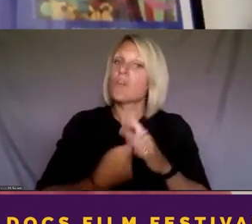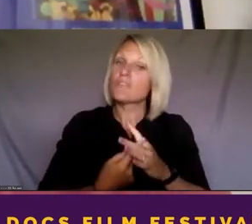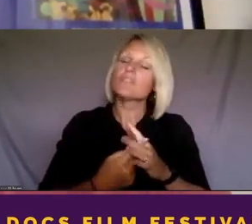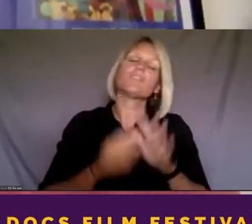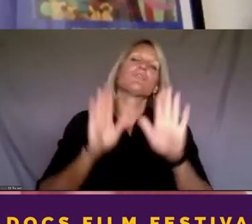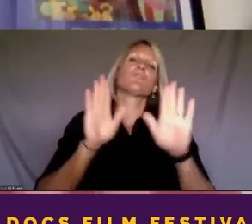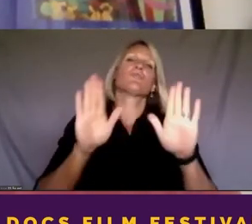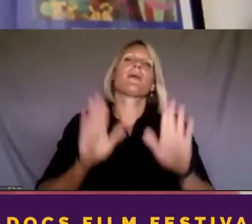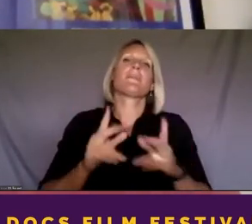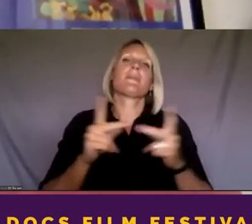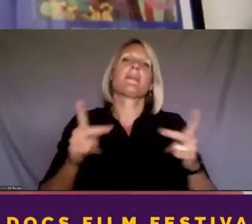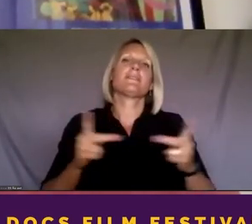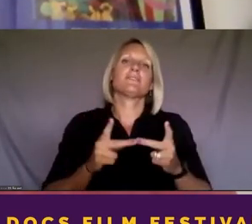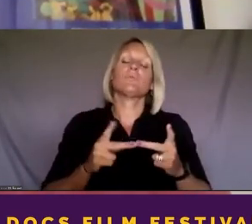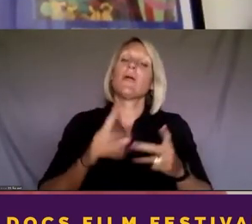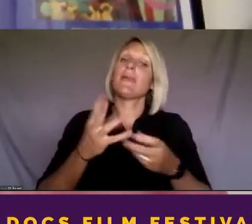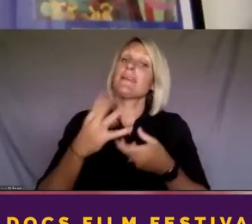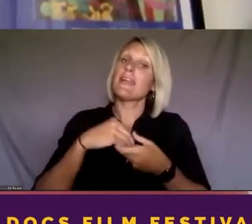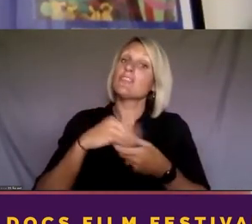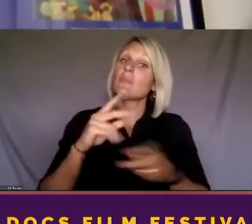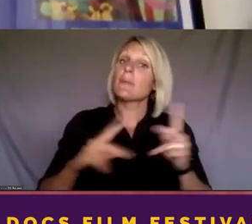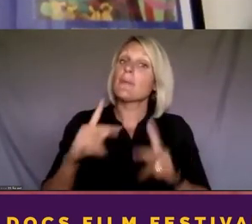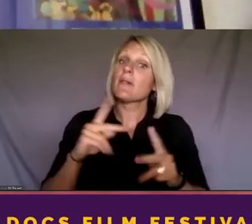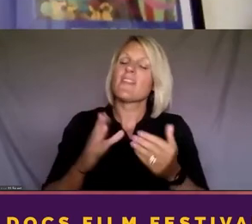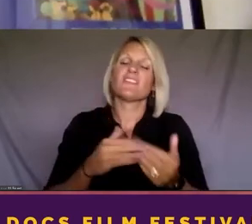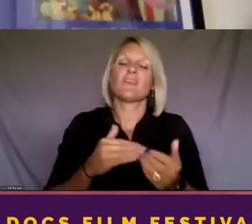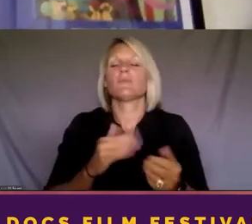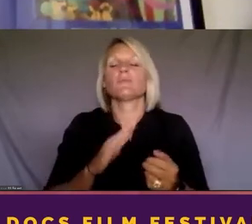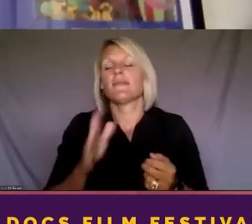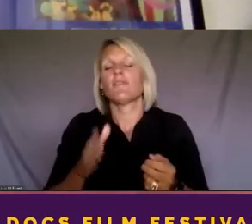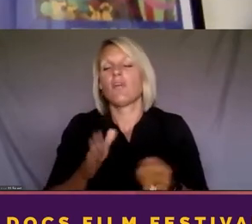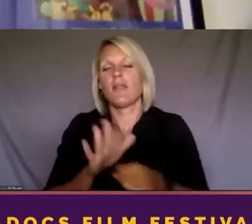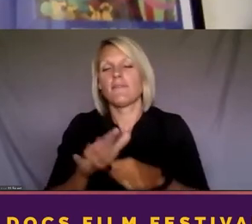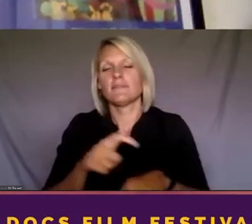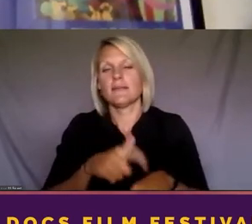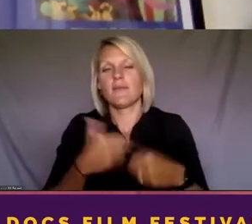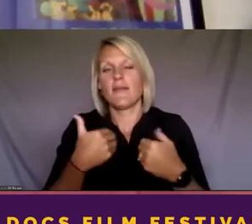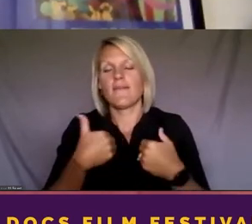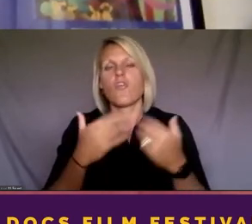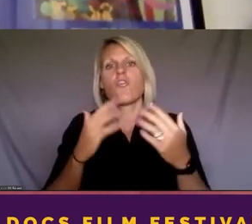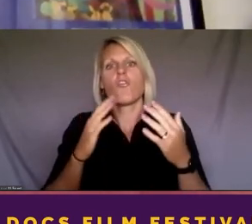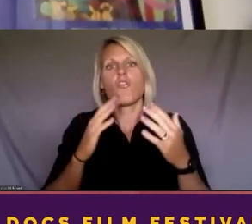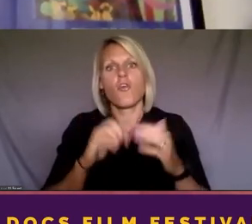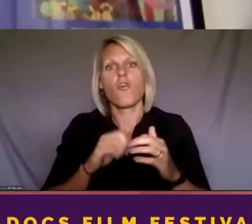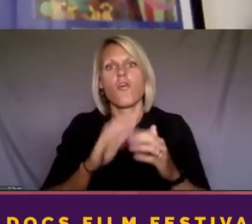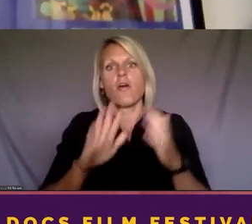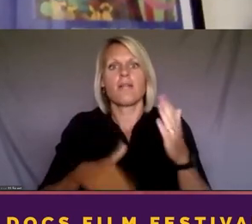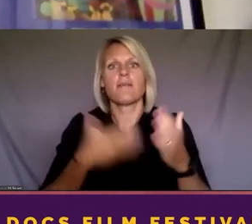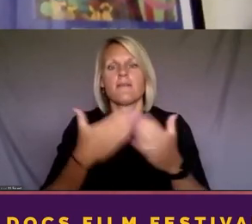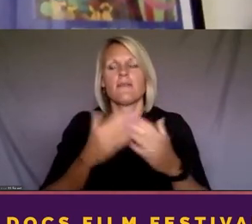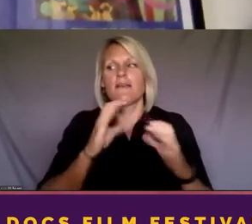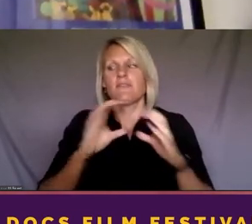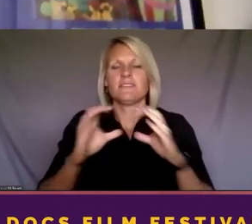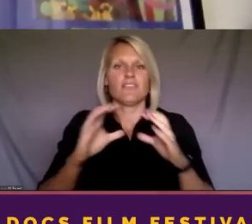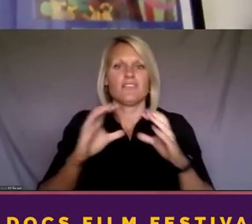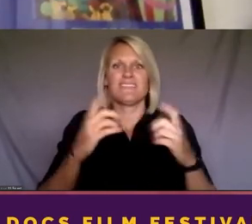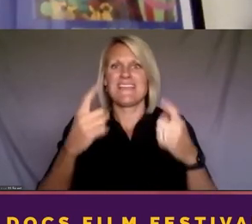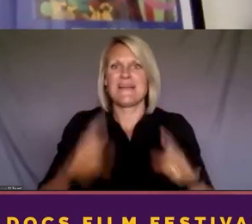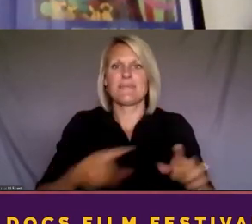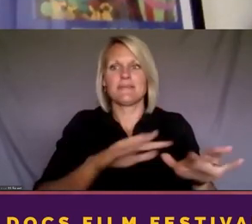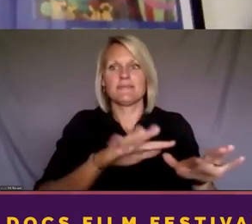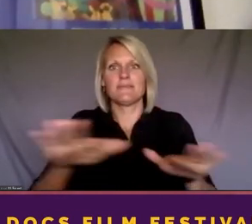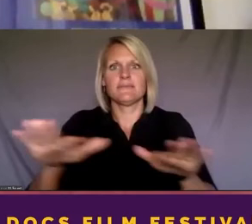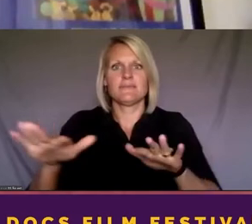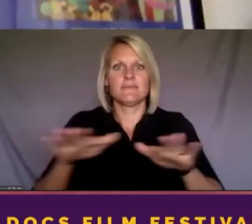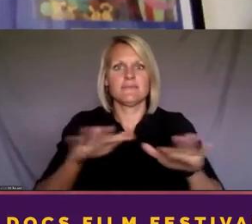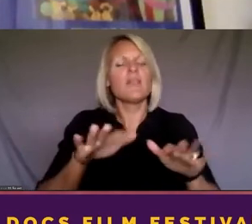There's almost never enough time to have all the conversations that you want to have. And so it really sets the stage for